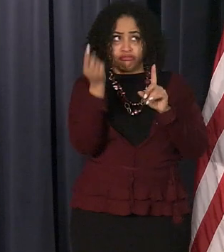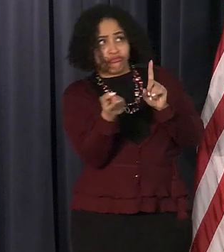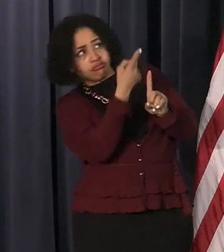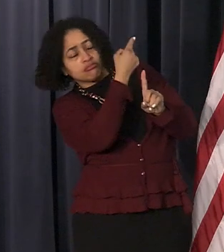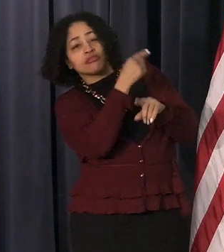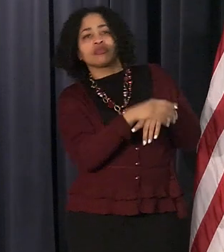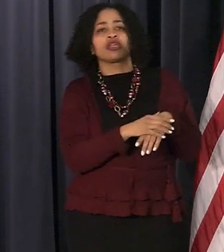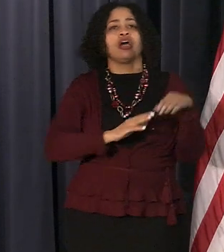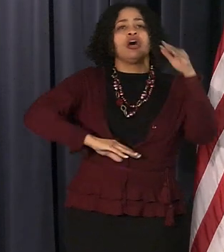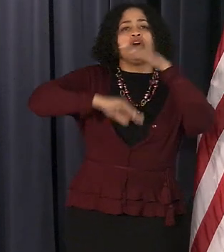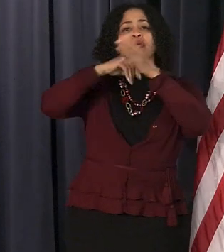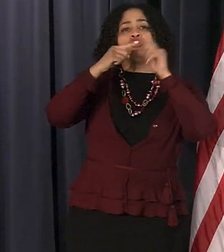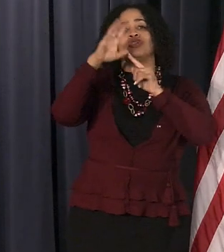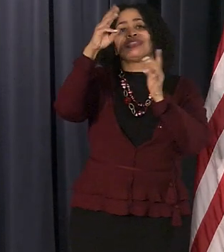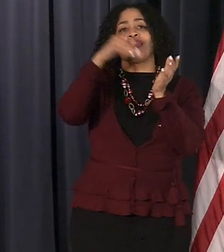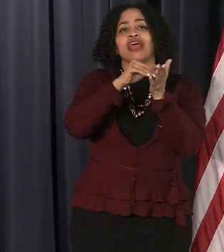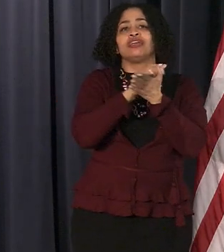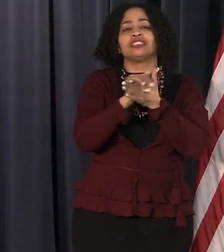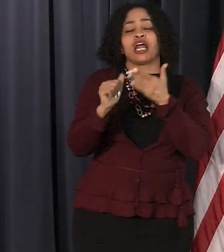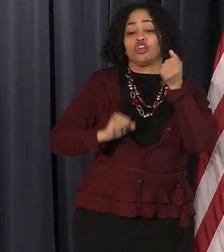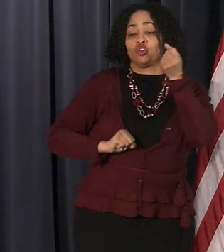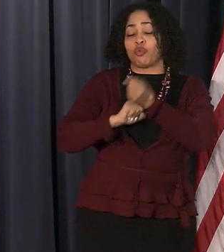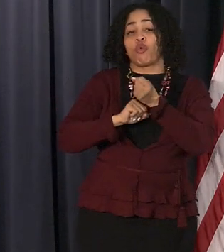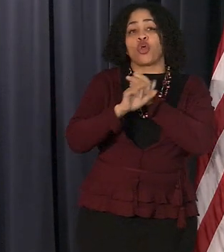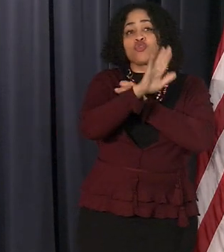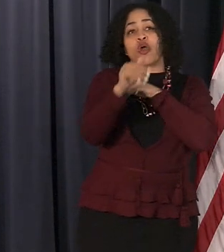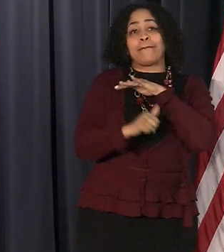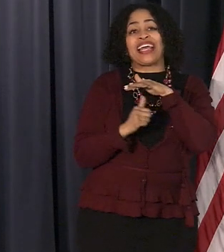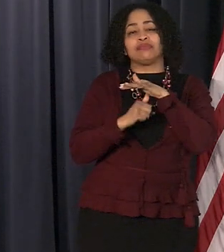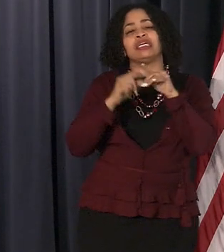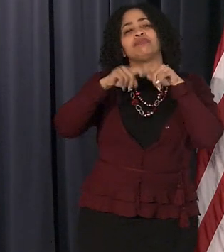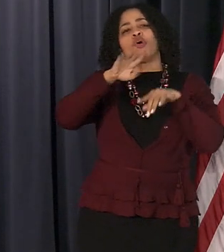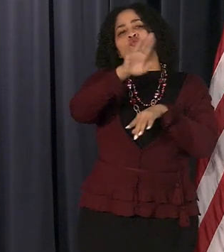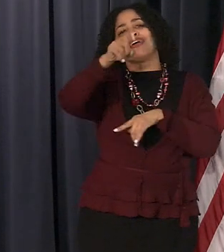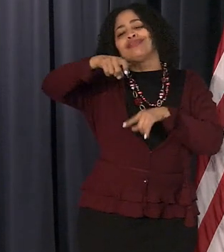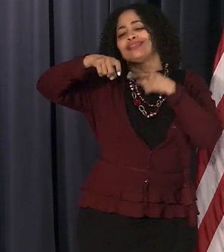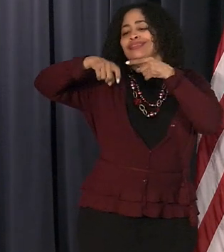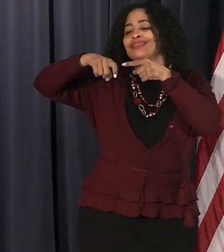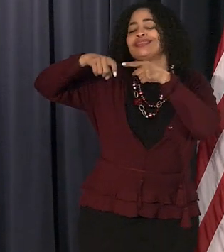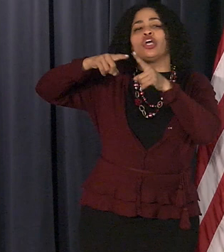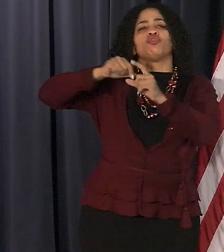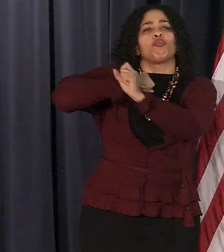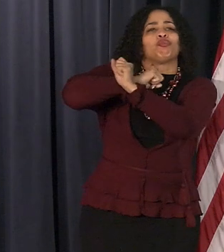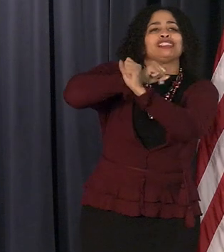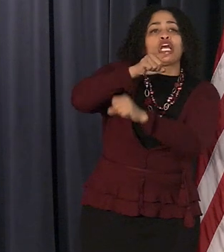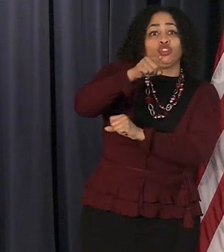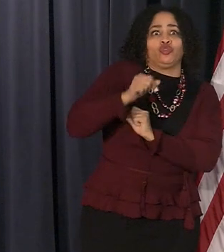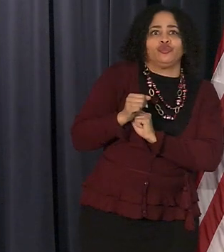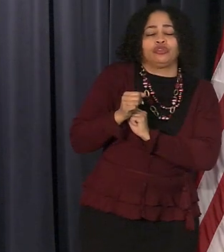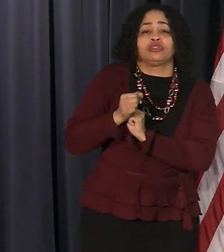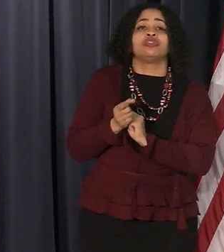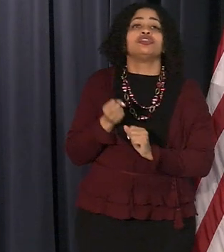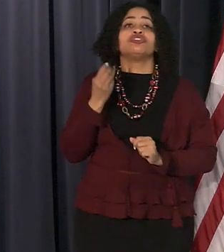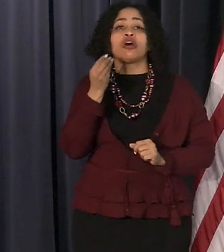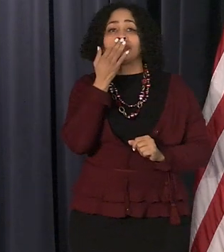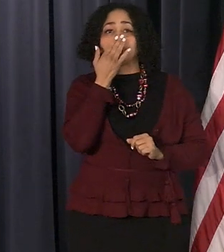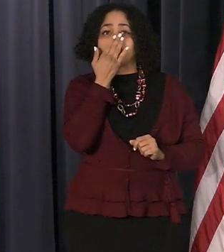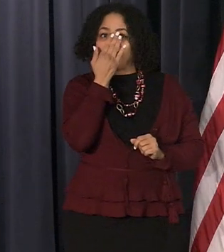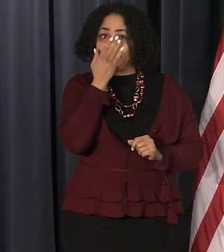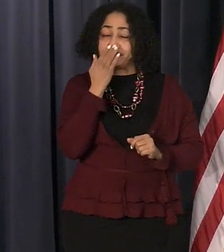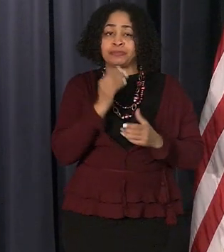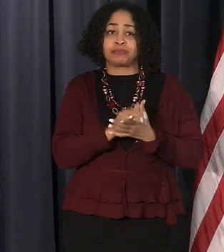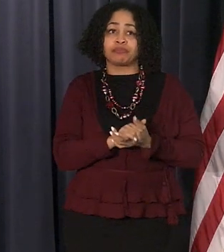in support for your basement depending on your need to protect you and so what will start is you'll have a